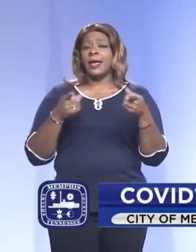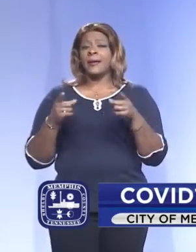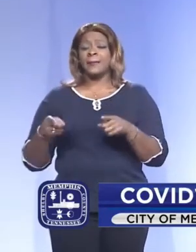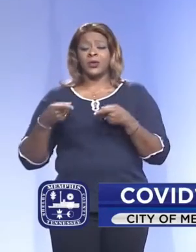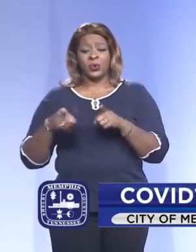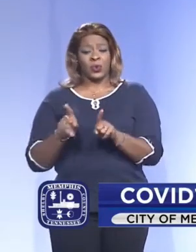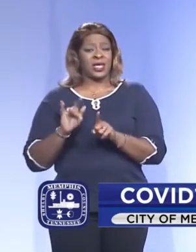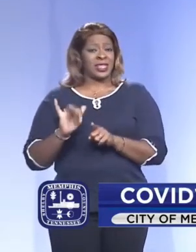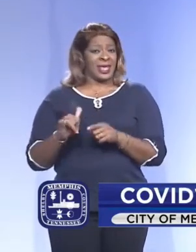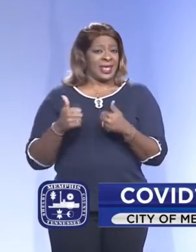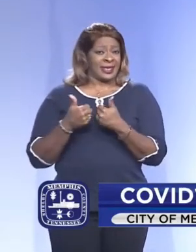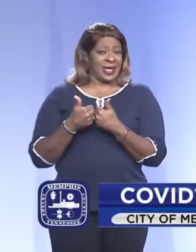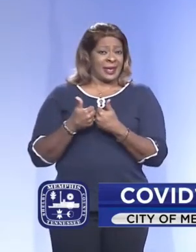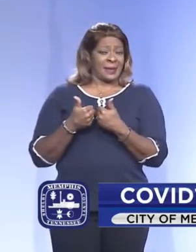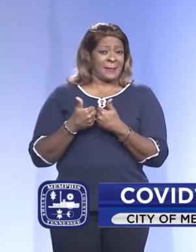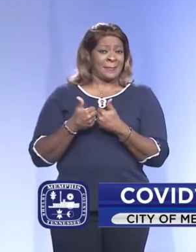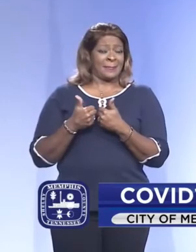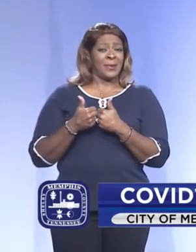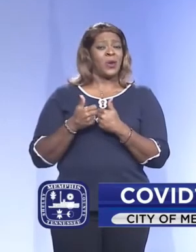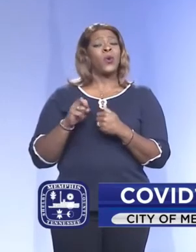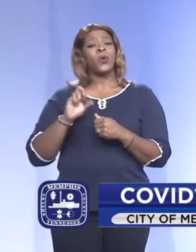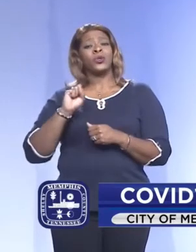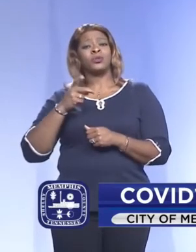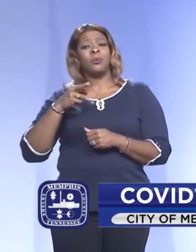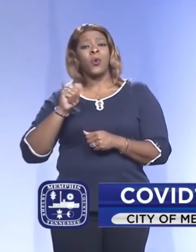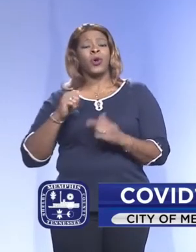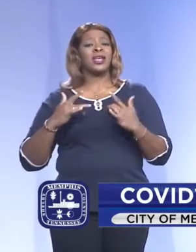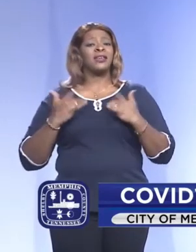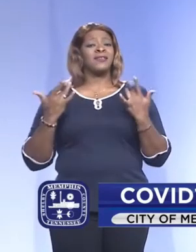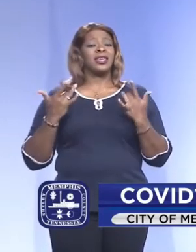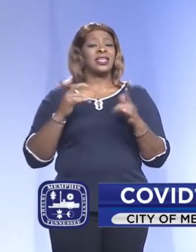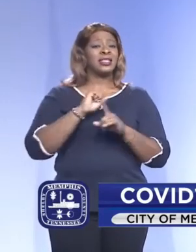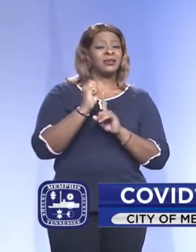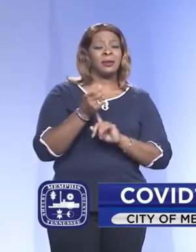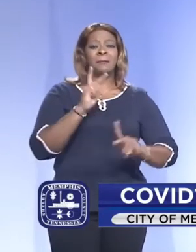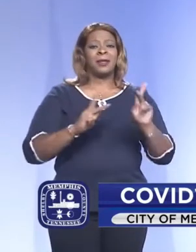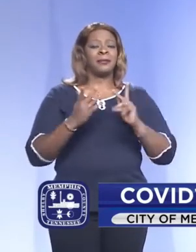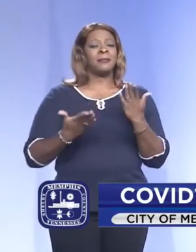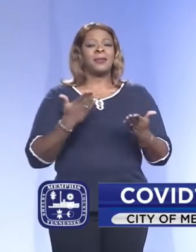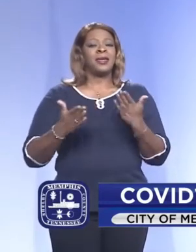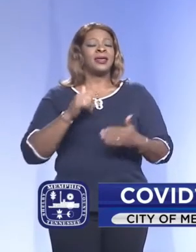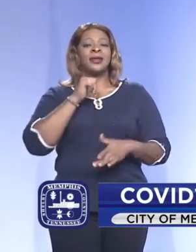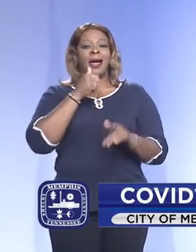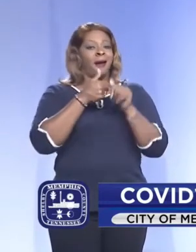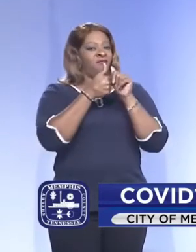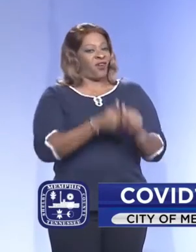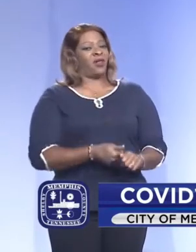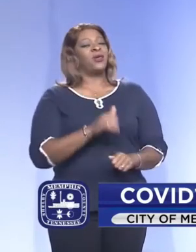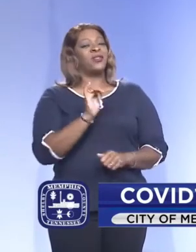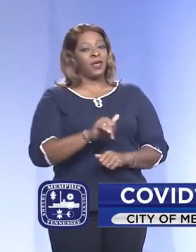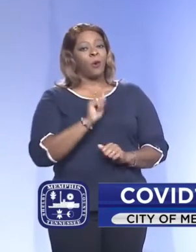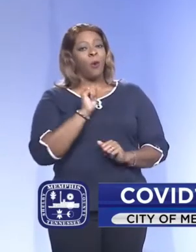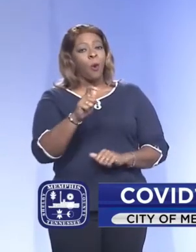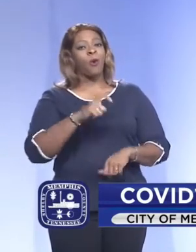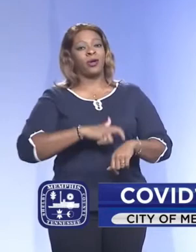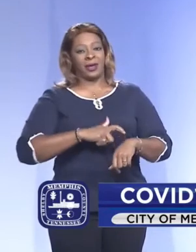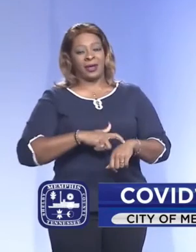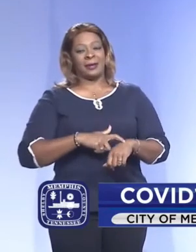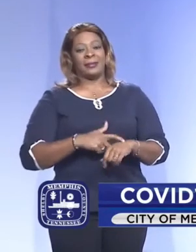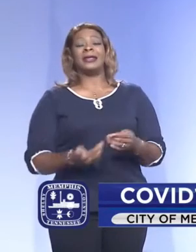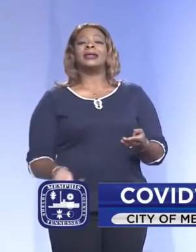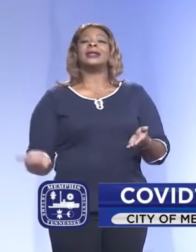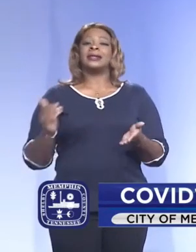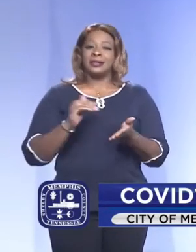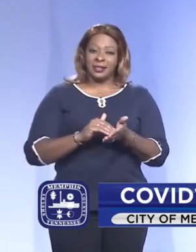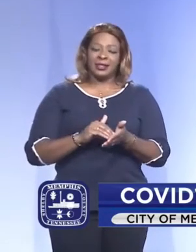game sporting event situation that people may not adhere to this all the time. So again,